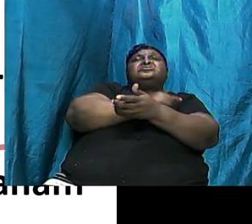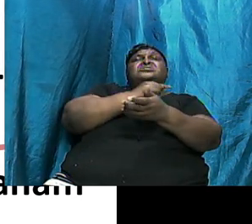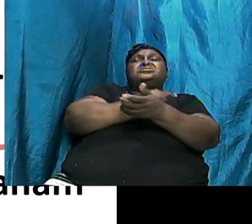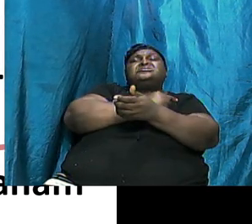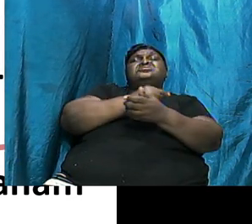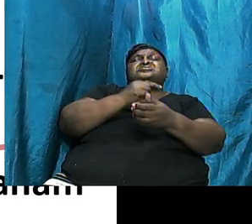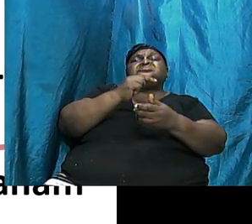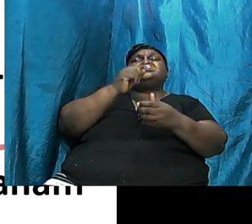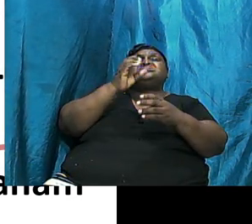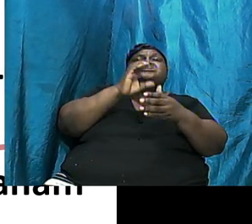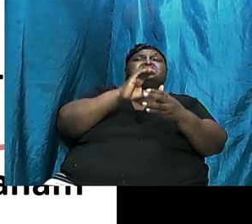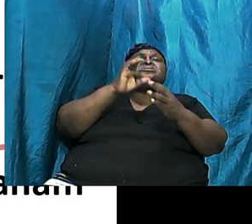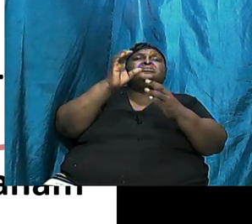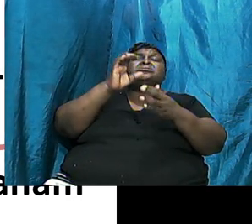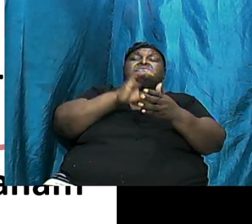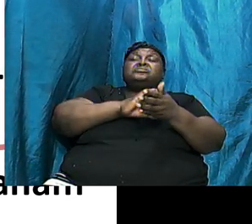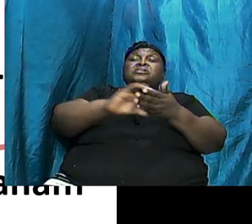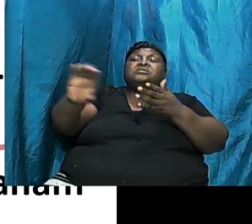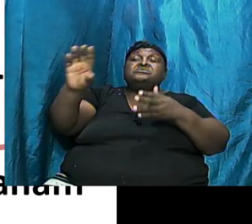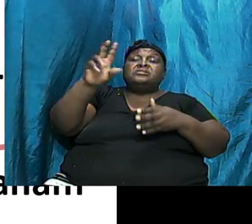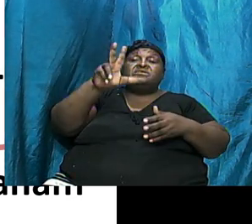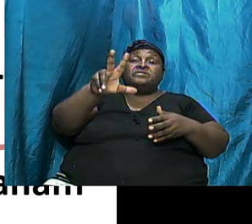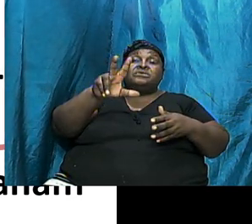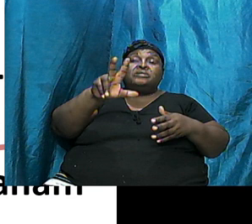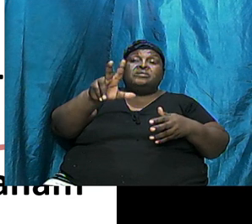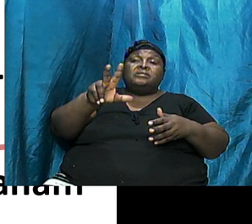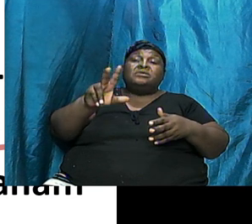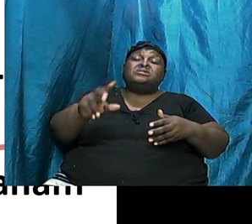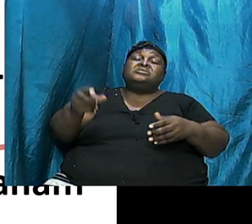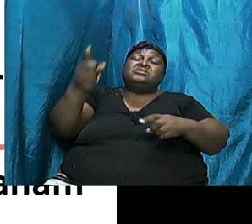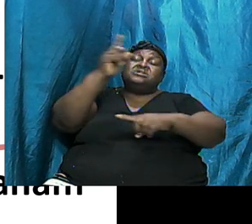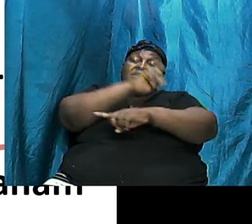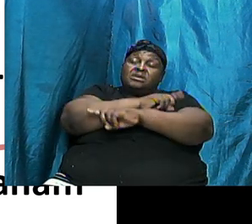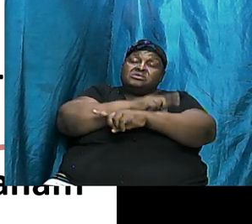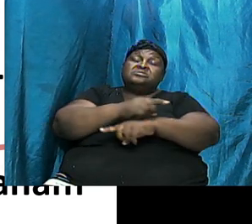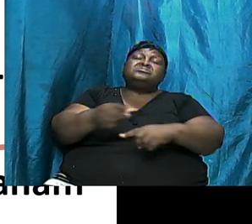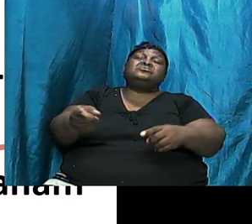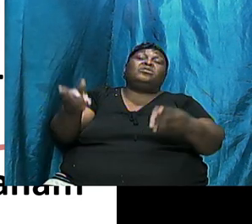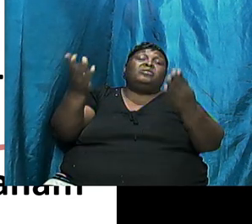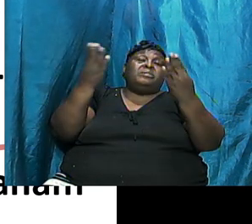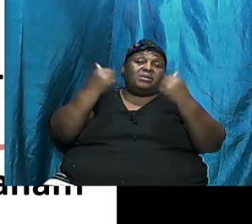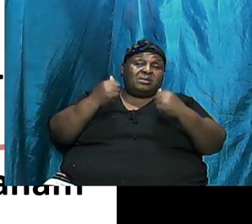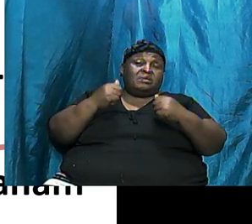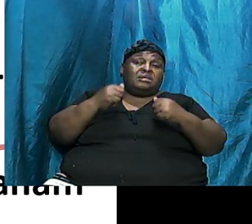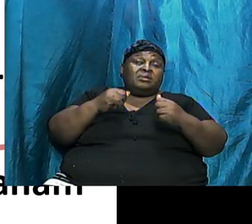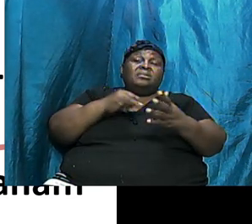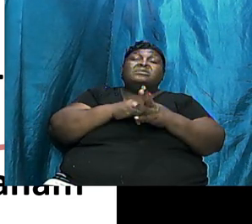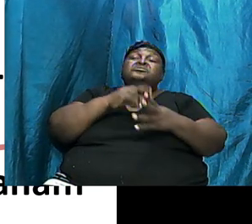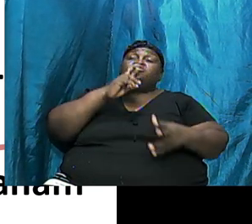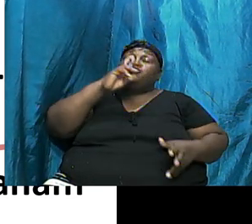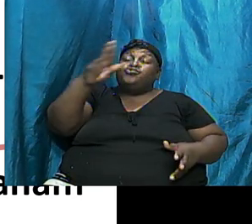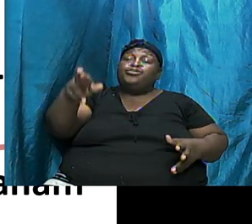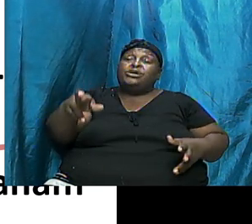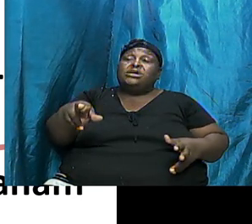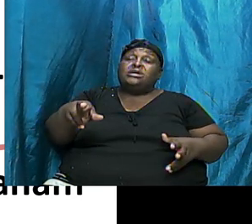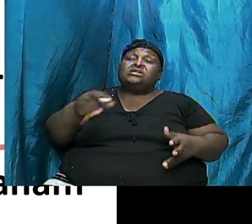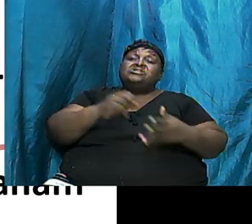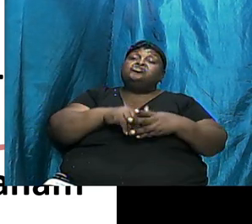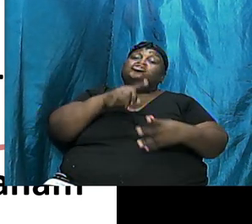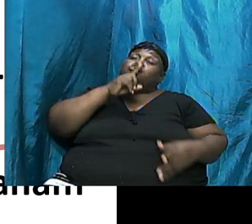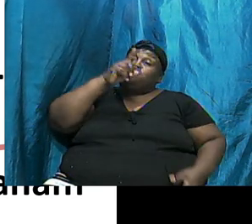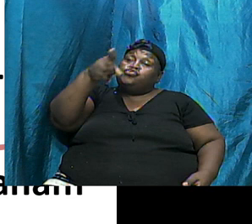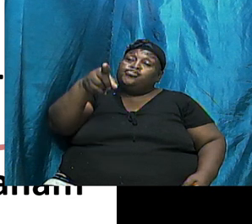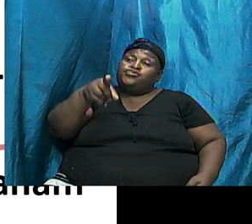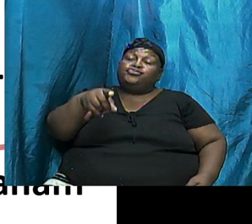Is Going The Day Is Going To Come And I'm Saying To Us Brothers And Sisters It Is Real It Is A Fact